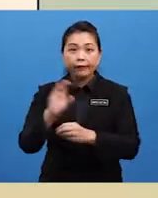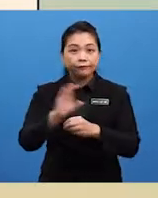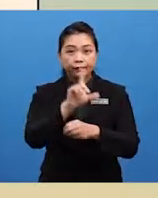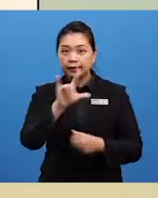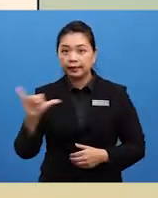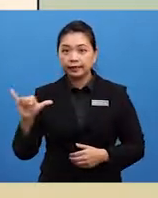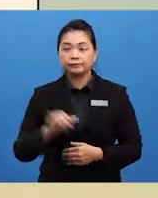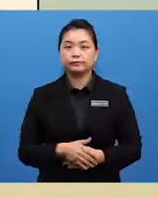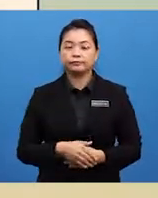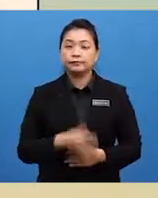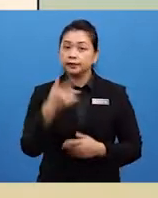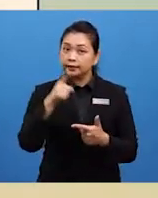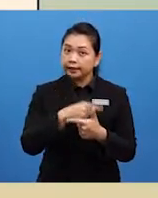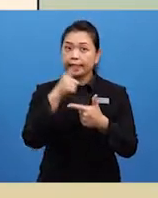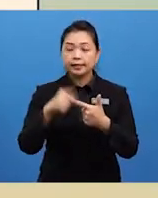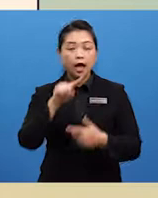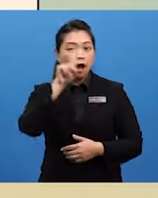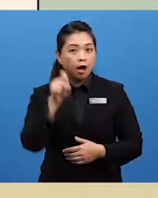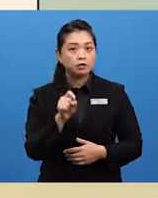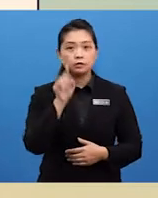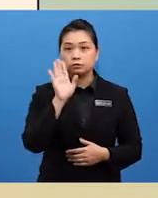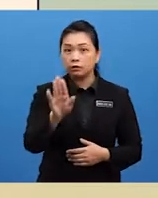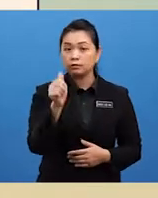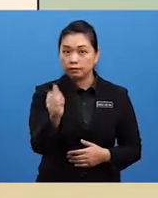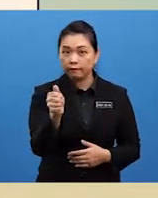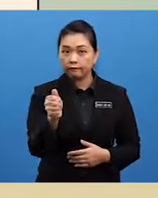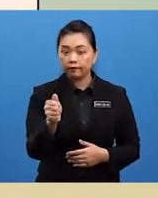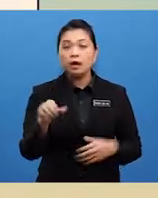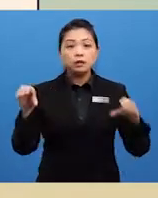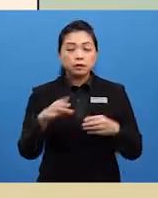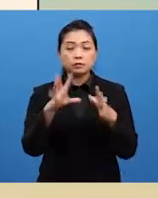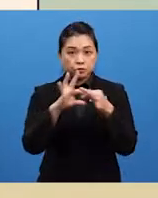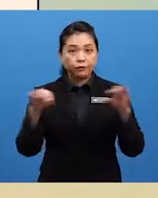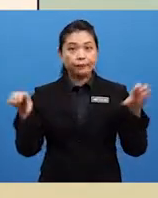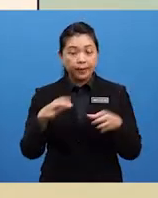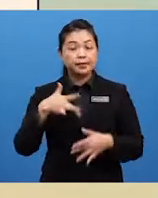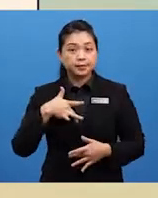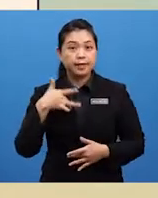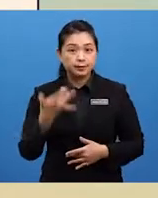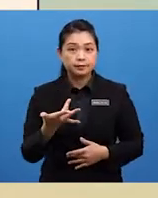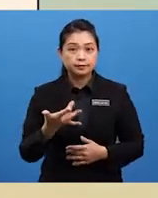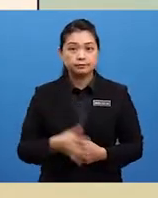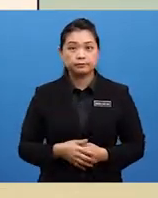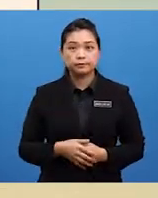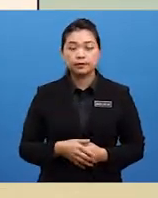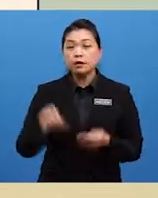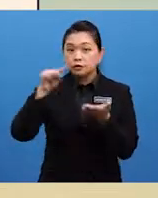carefully. Then, ask yourself whether the story makes sense.